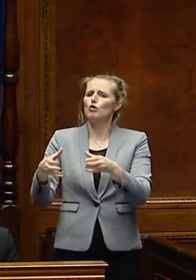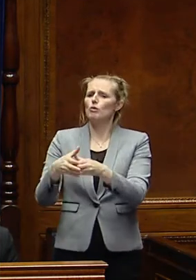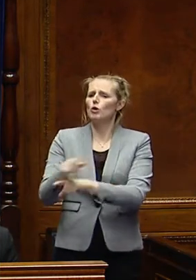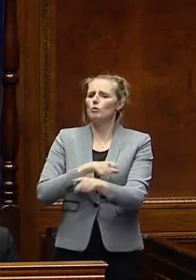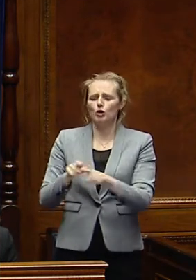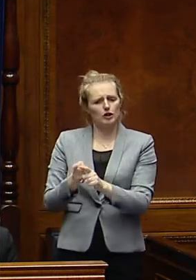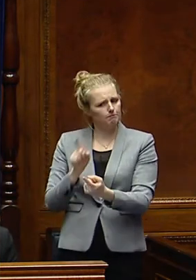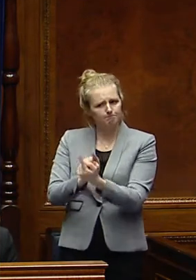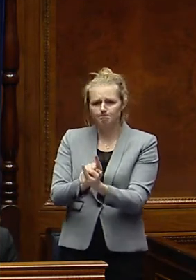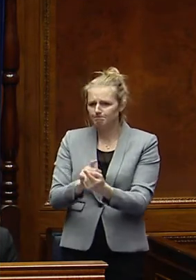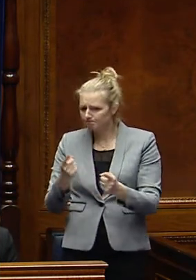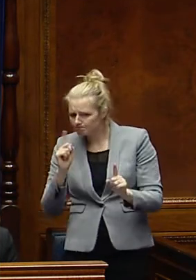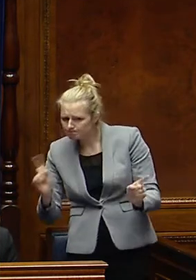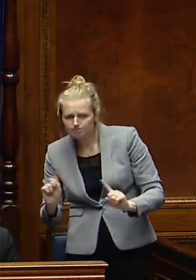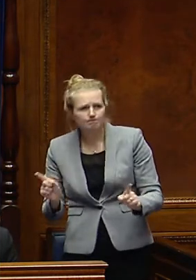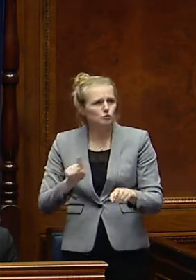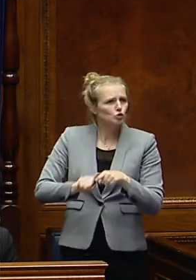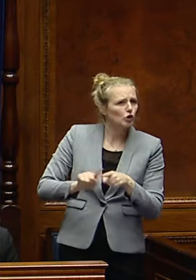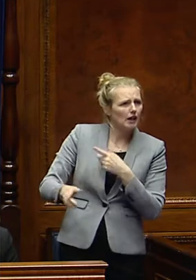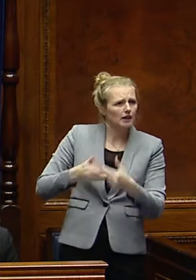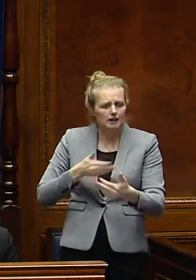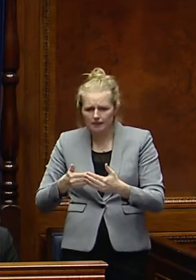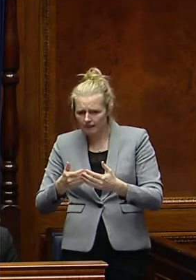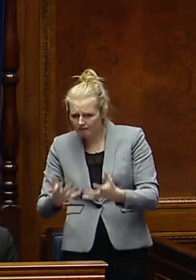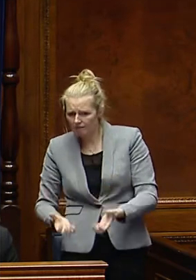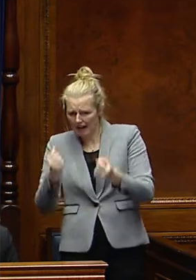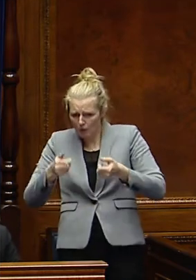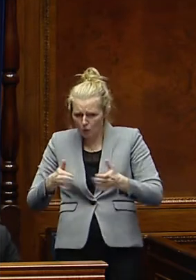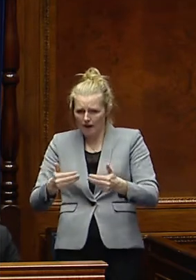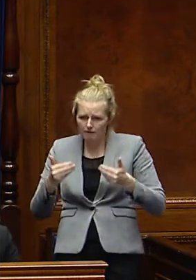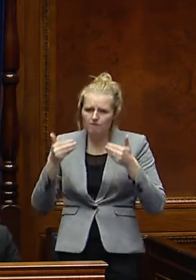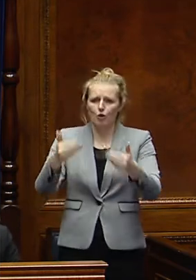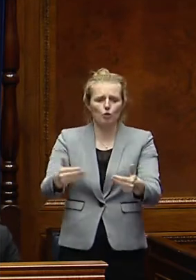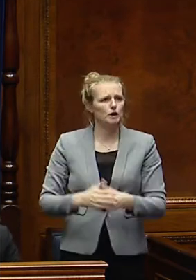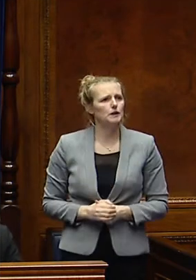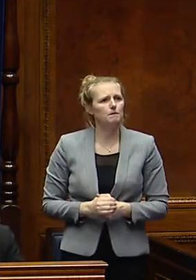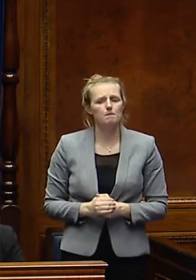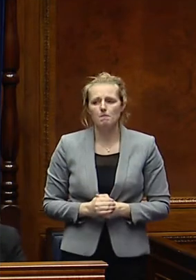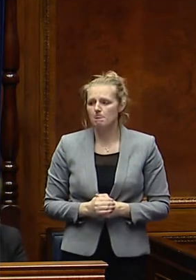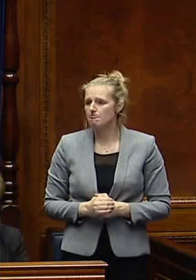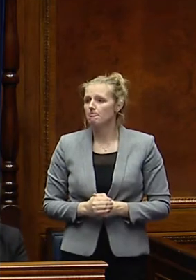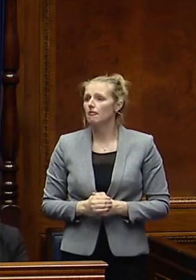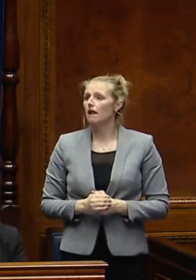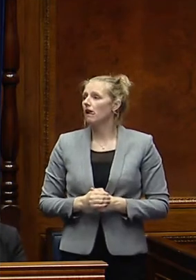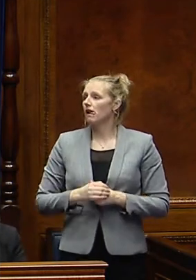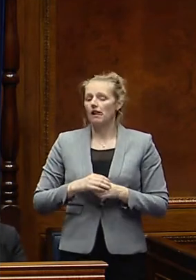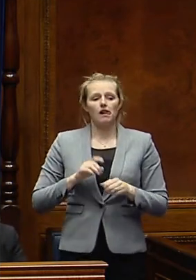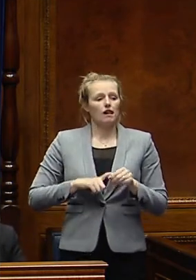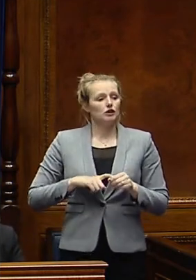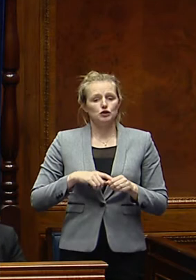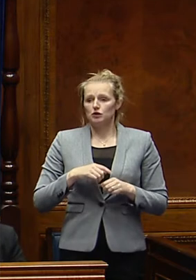level to see if we can get a resolution in terms of taking this matter forward. I call Kelly Armstrong.